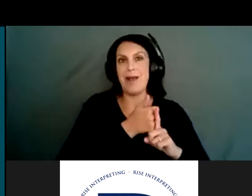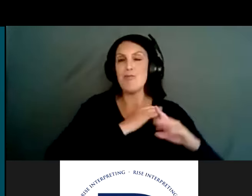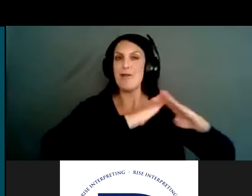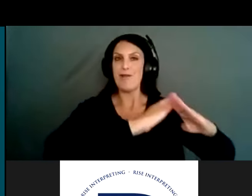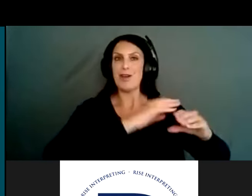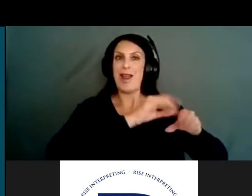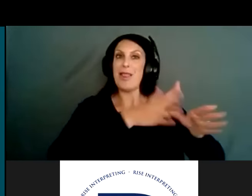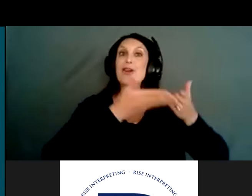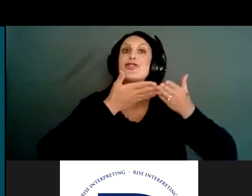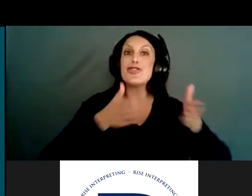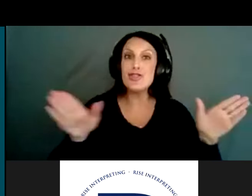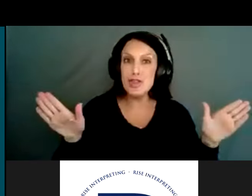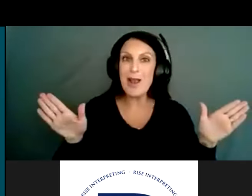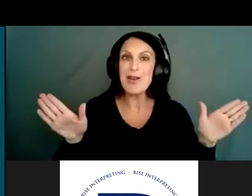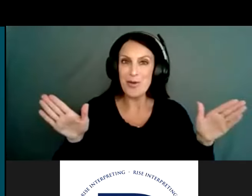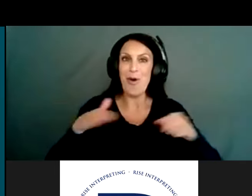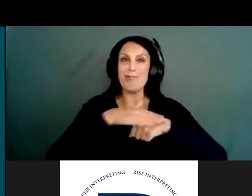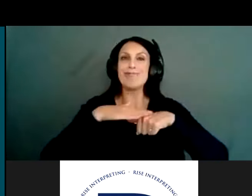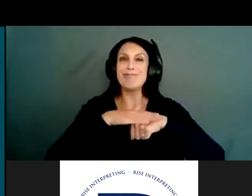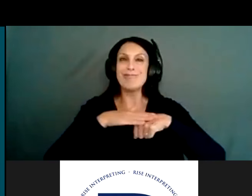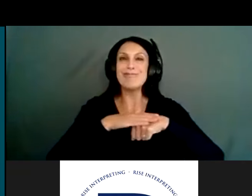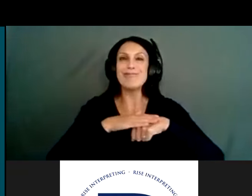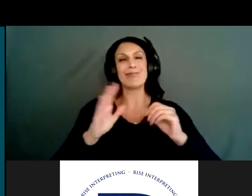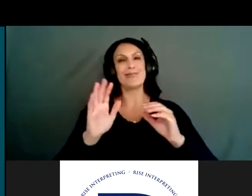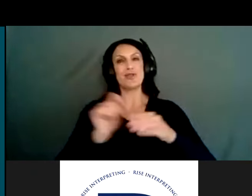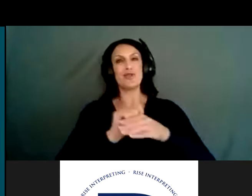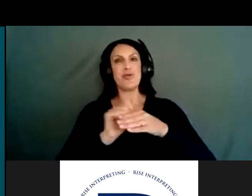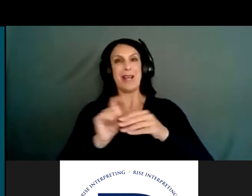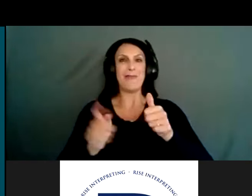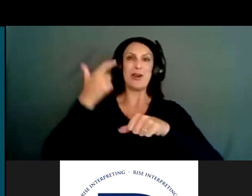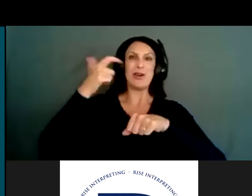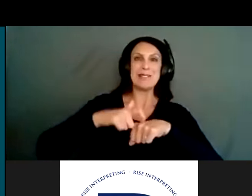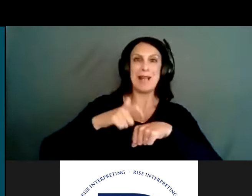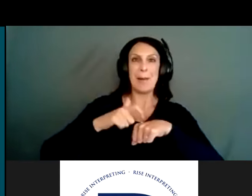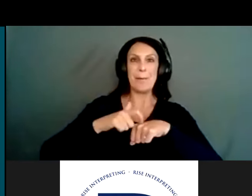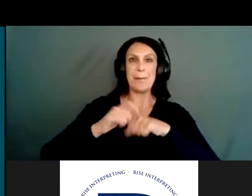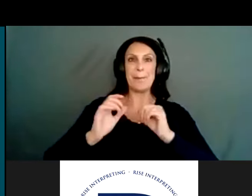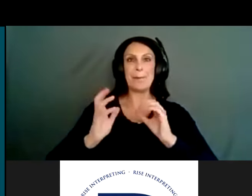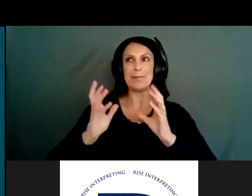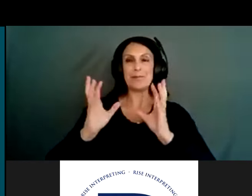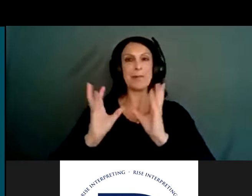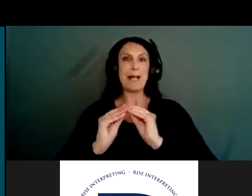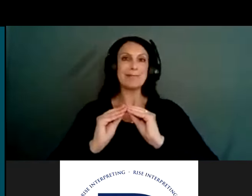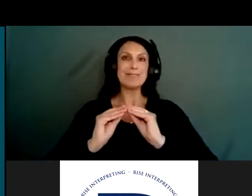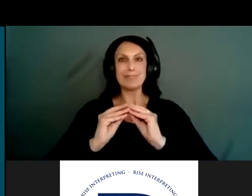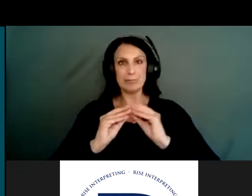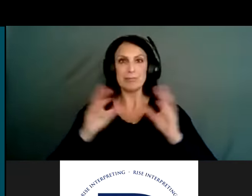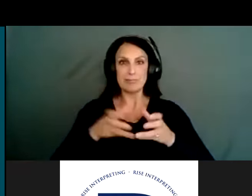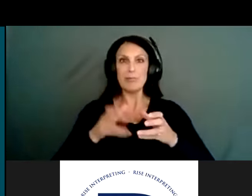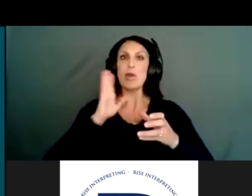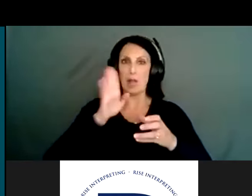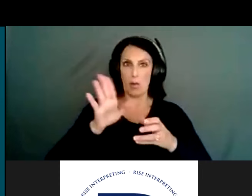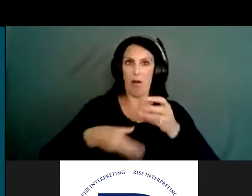novice and intermediate firearm safety courses. And what's remarkable about that is just that that one gun range,